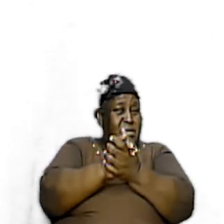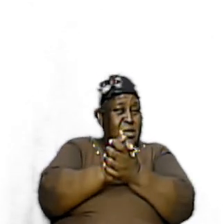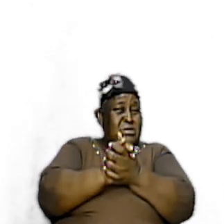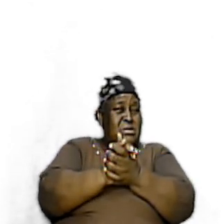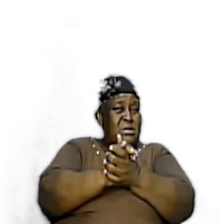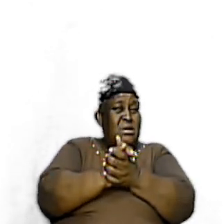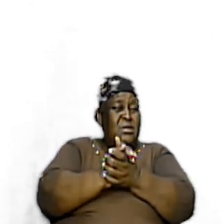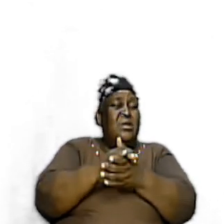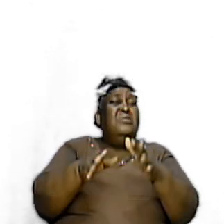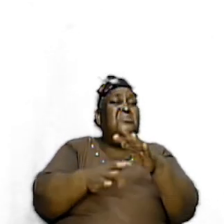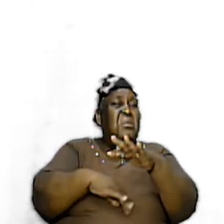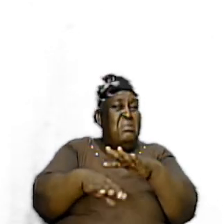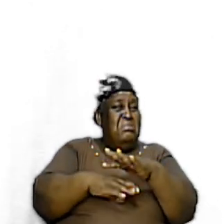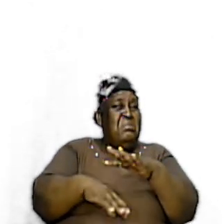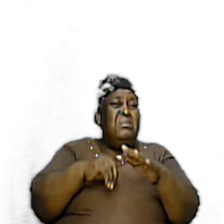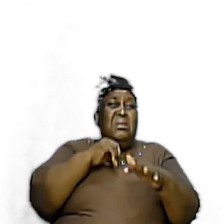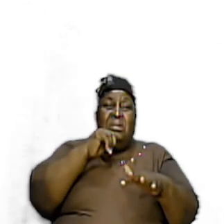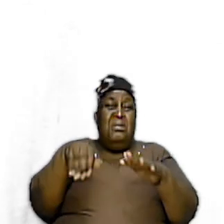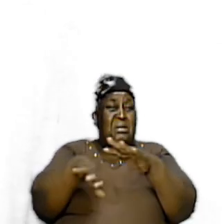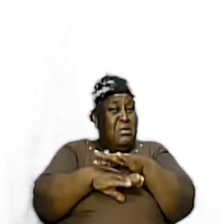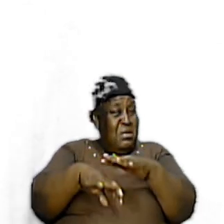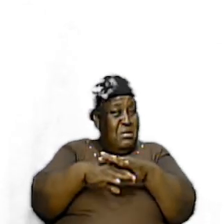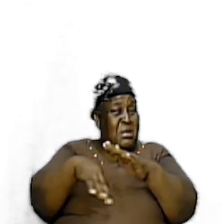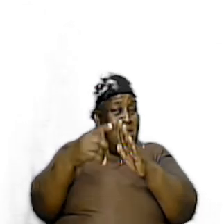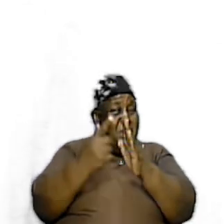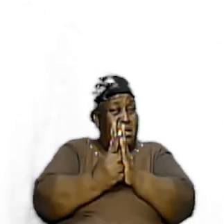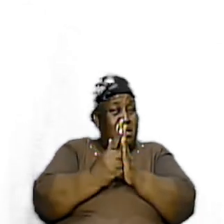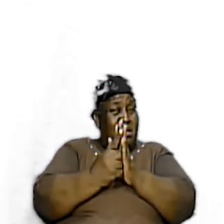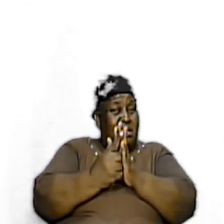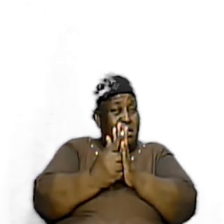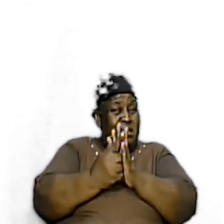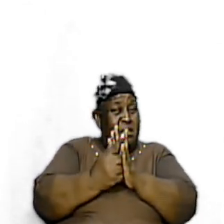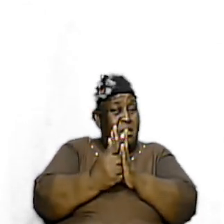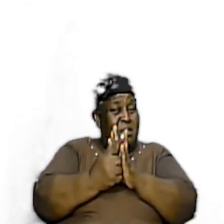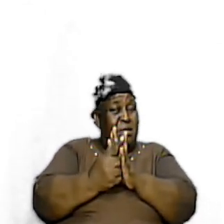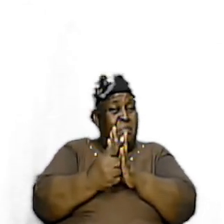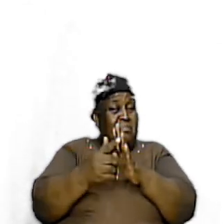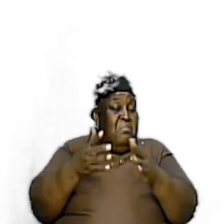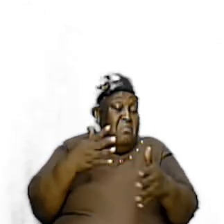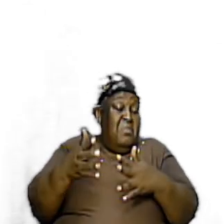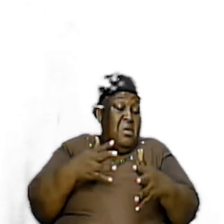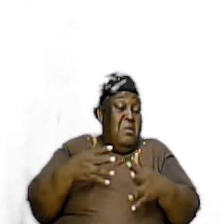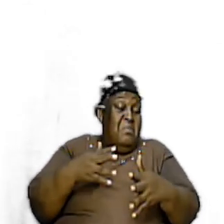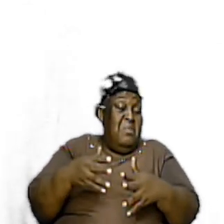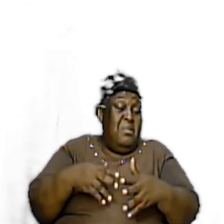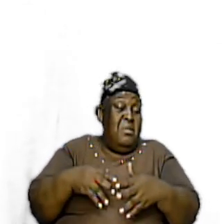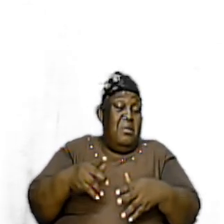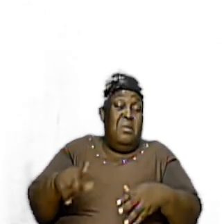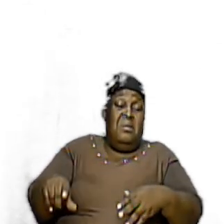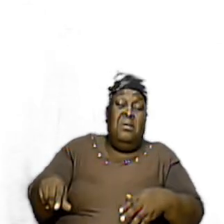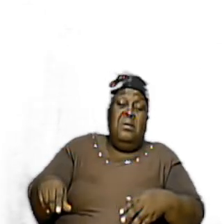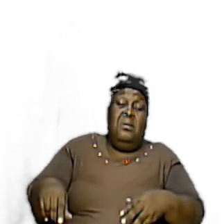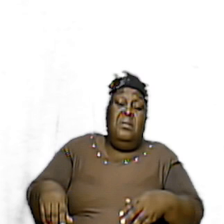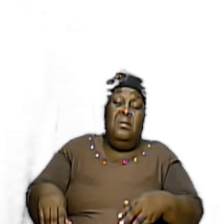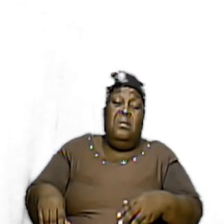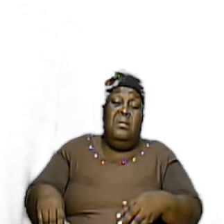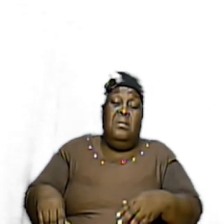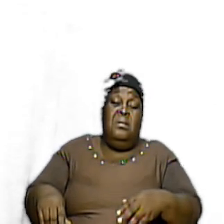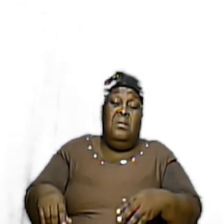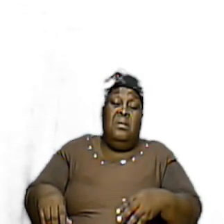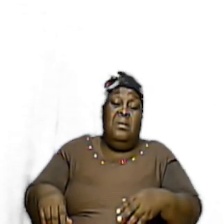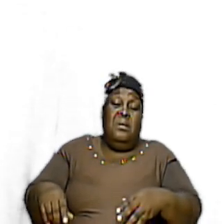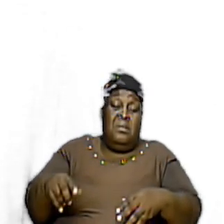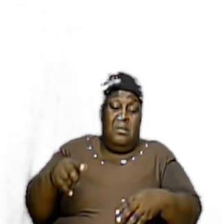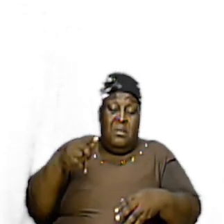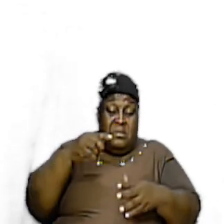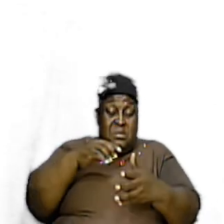we need to understand So in some other studies And probably later on, later down We will look at the whole business of the